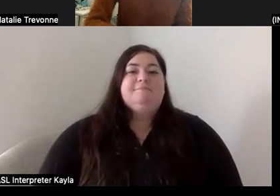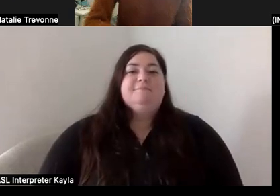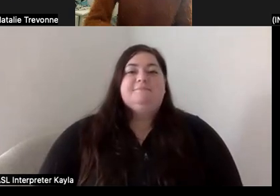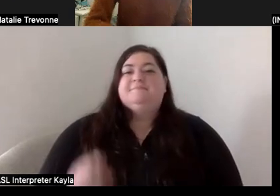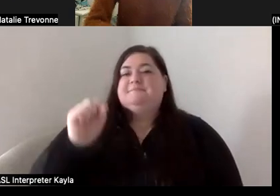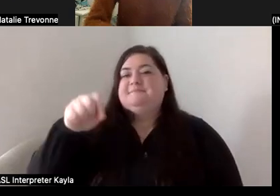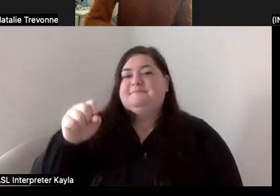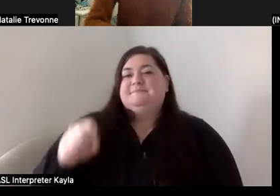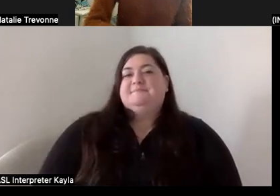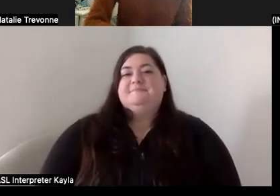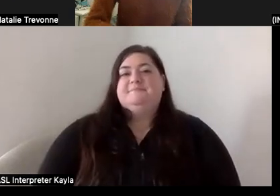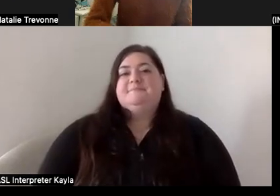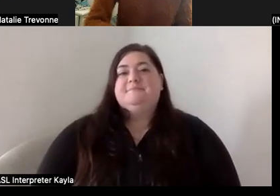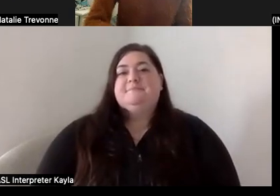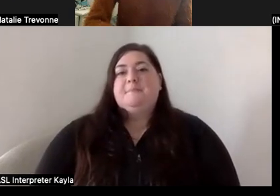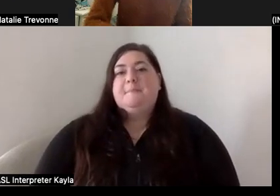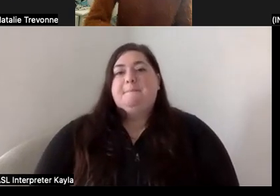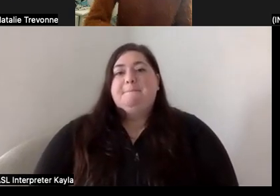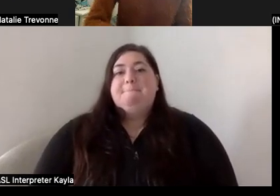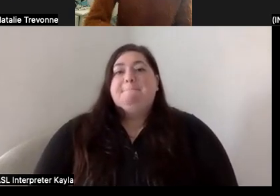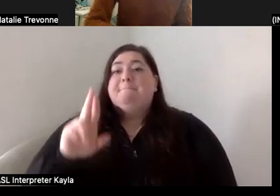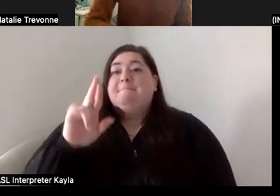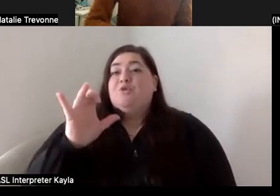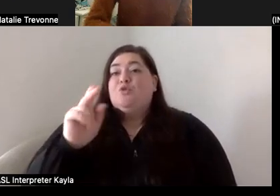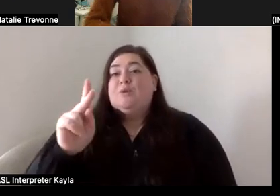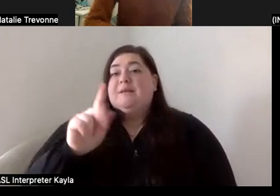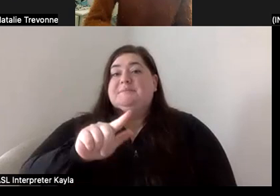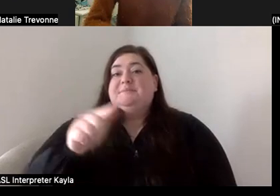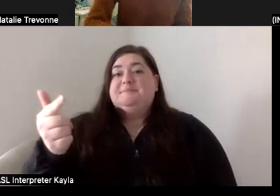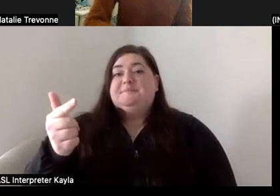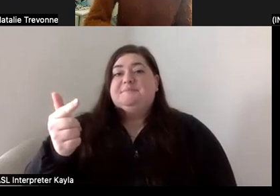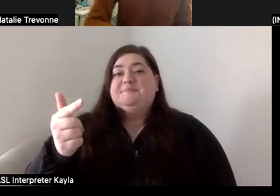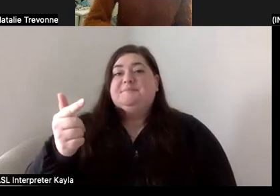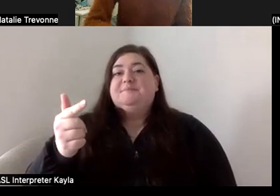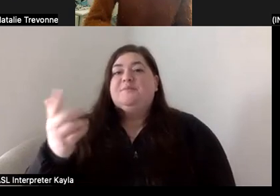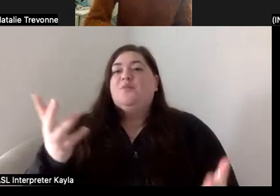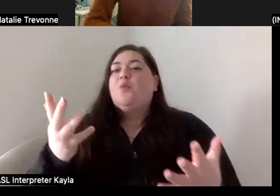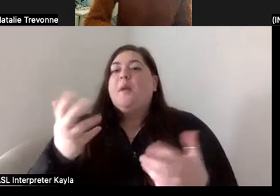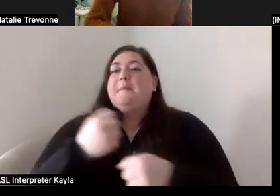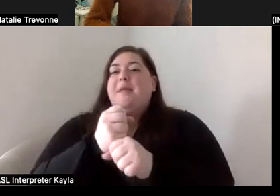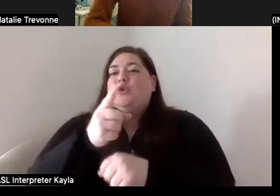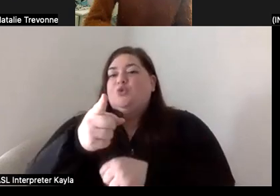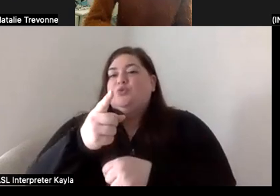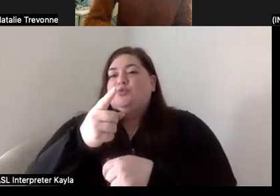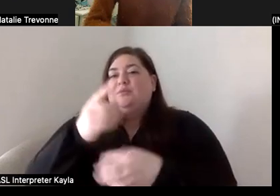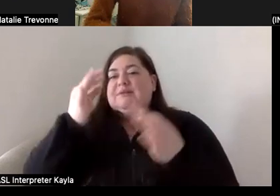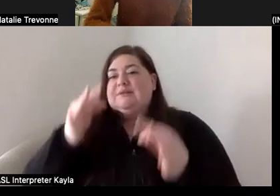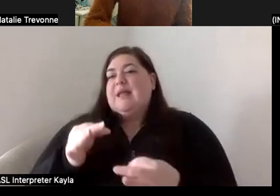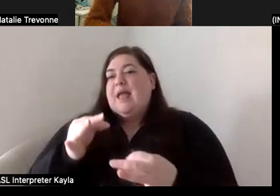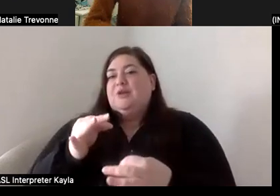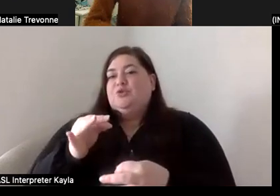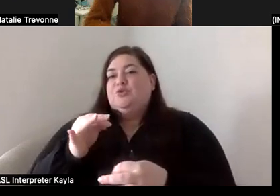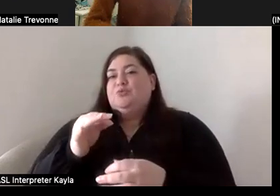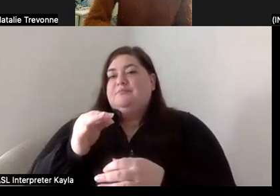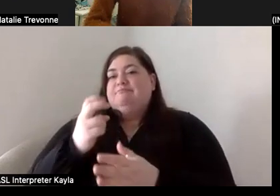Yes. Rick, I would love to go to you next with how, what made you decide to pursue your career in the entertainment